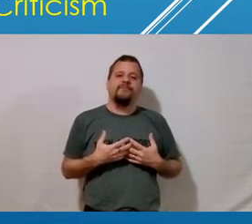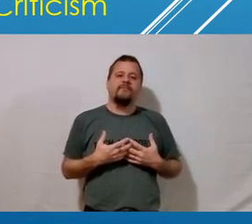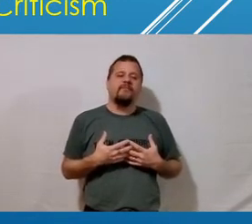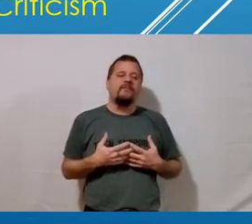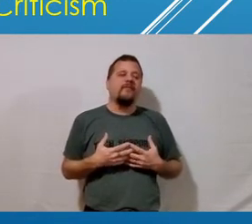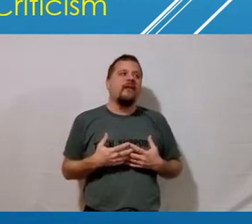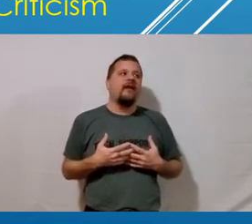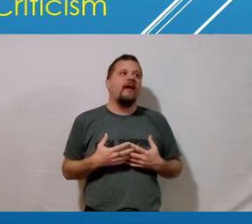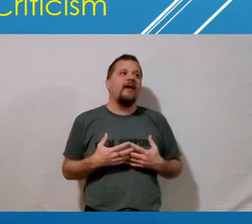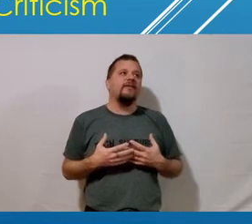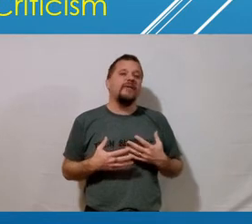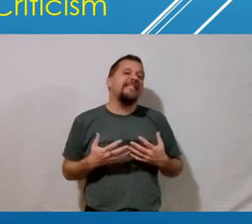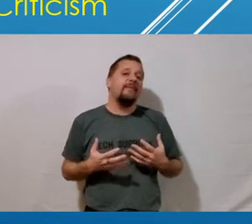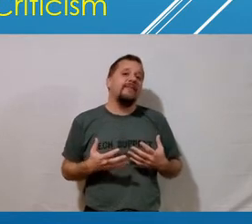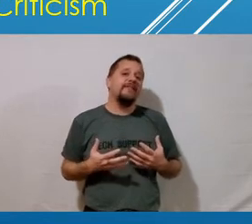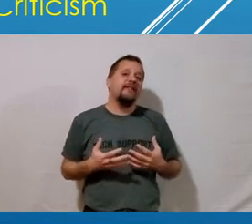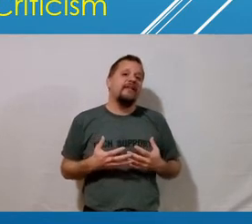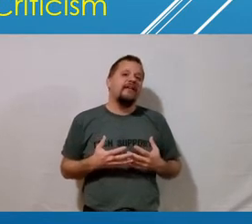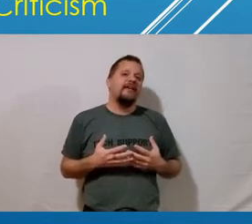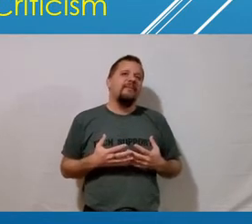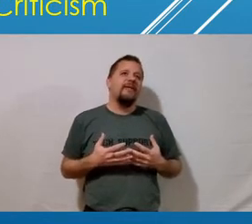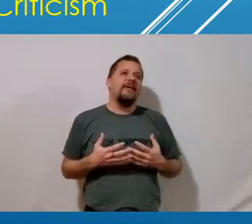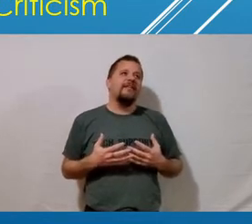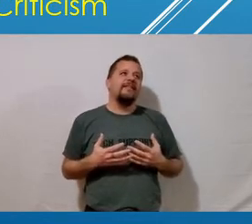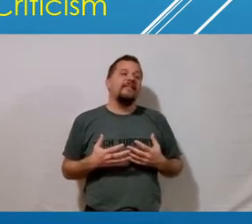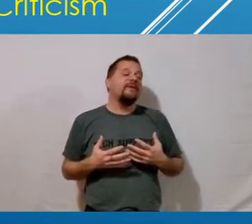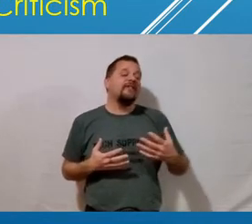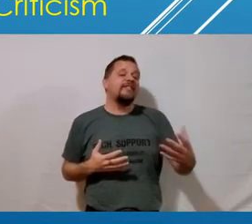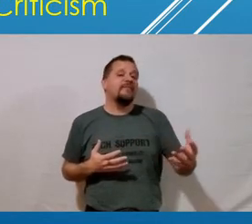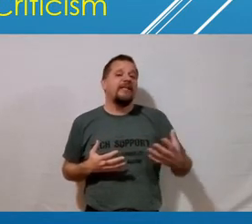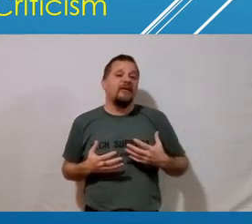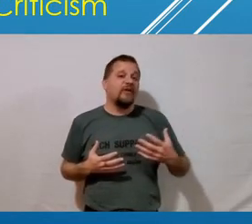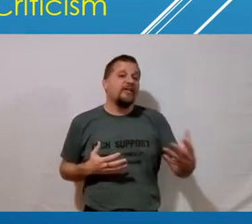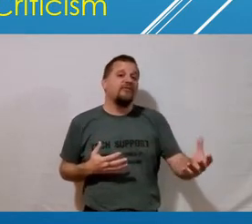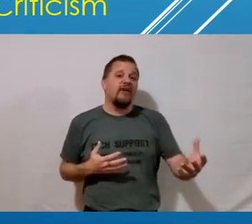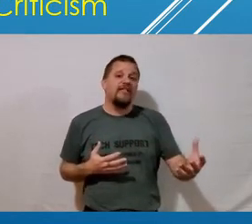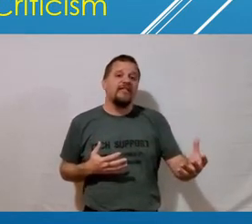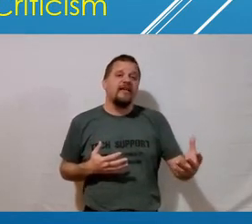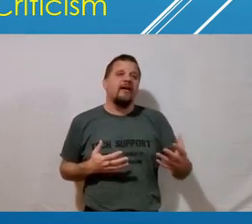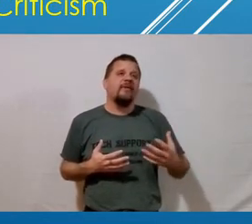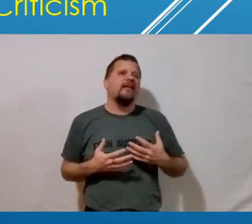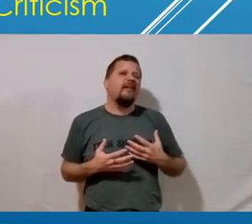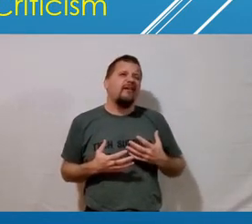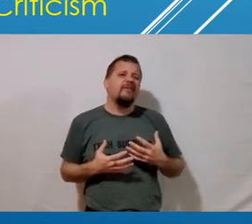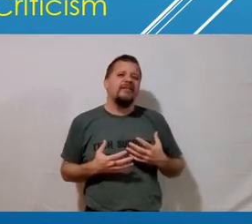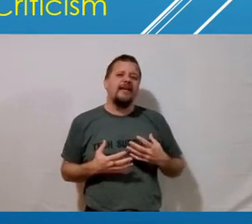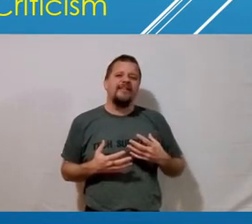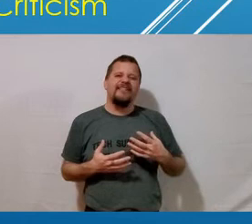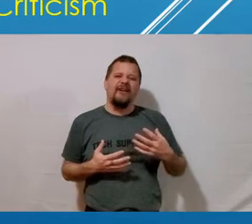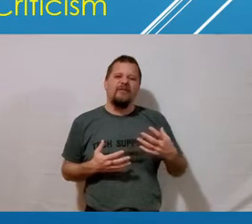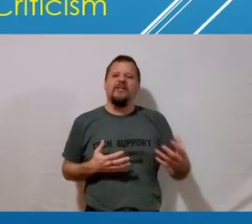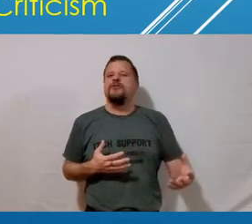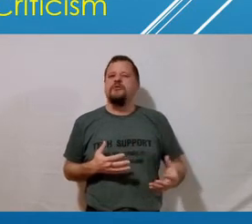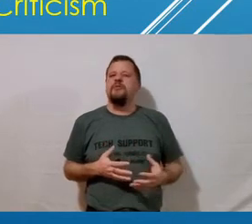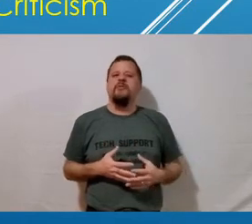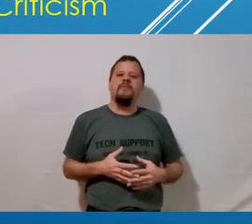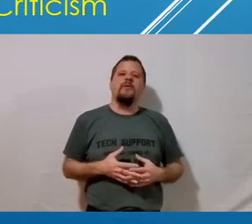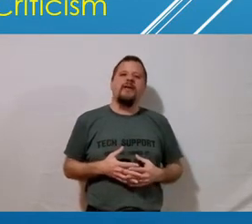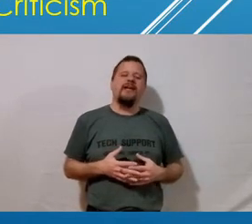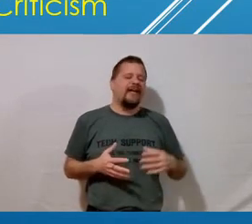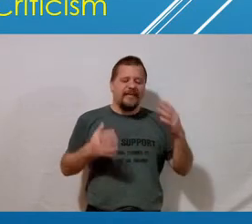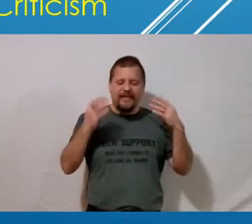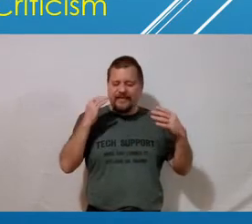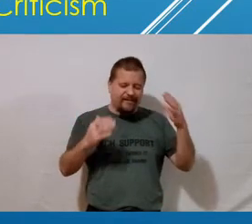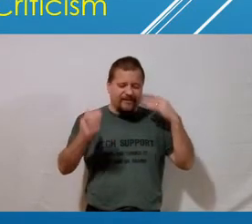for me to accept because especially if it's something that i really trust i'm like oh is that is that really